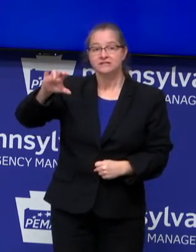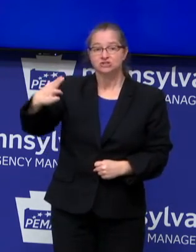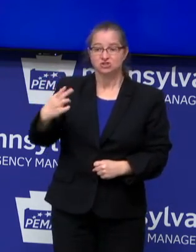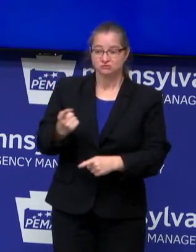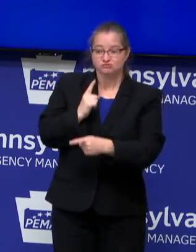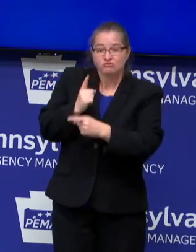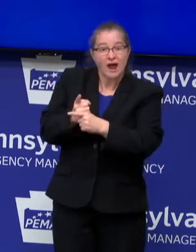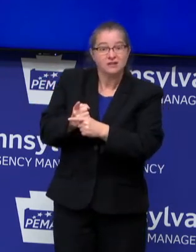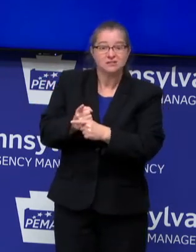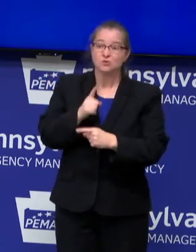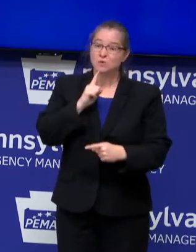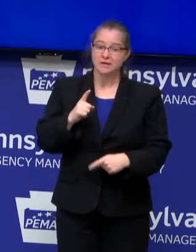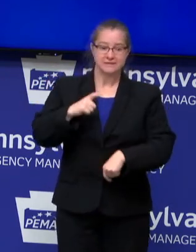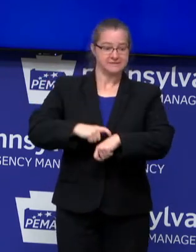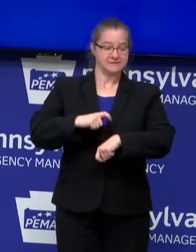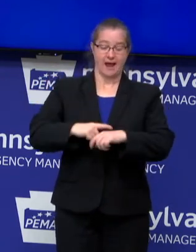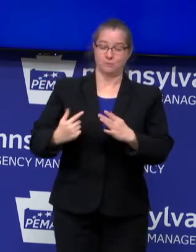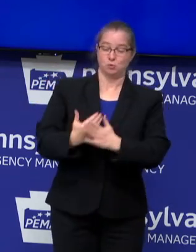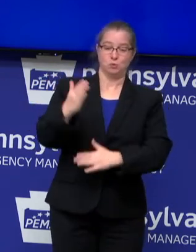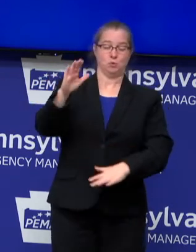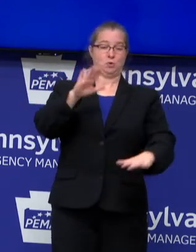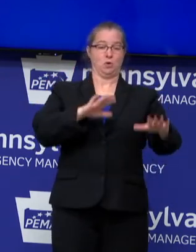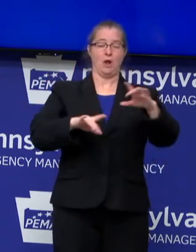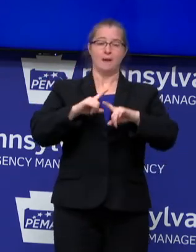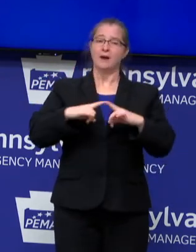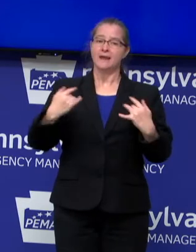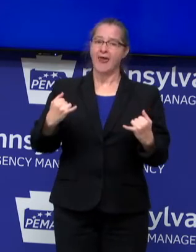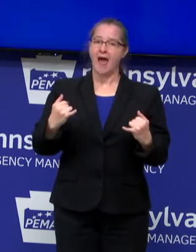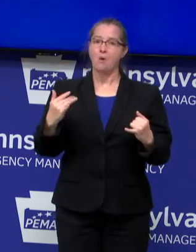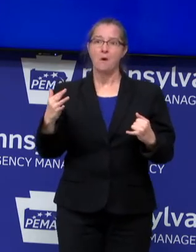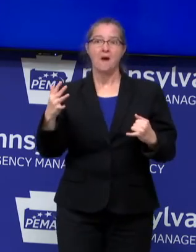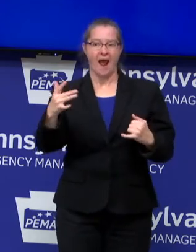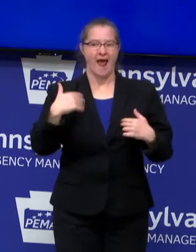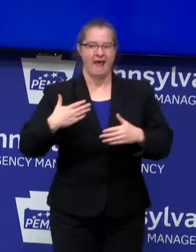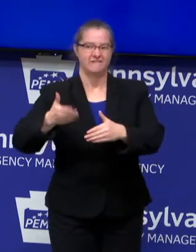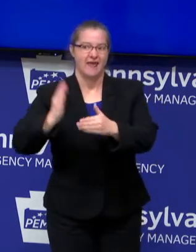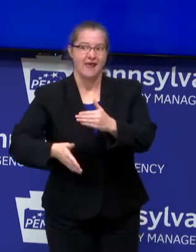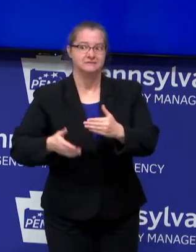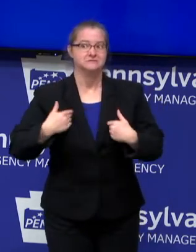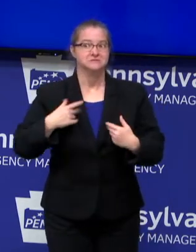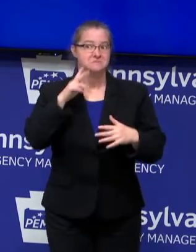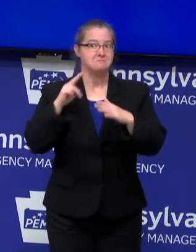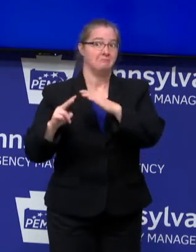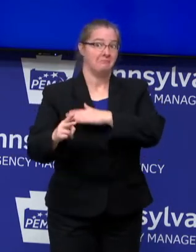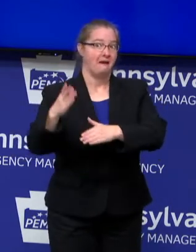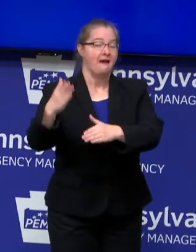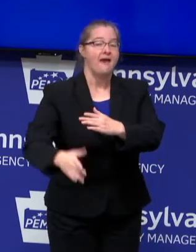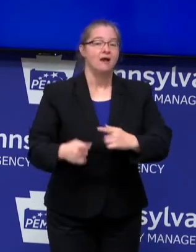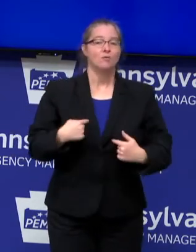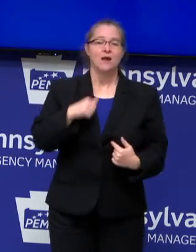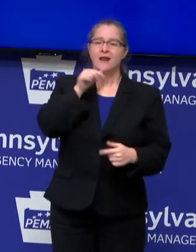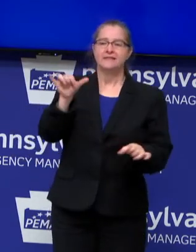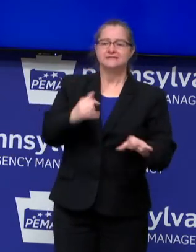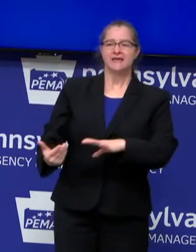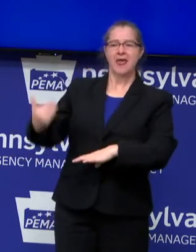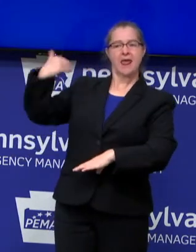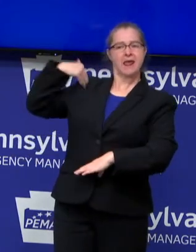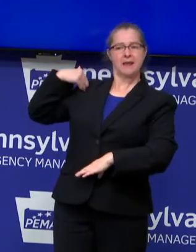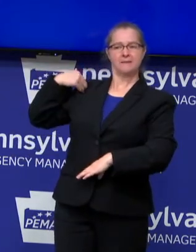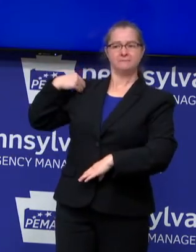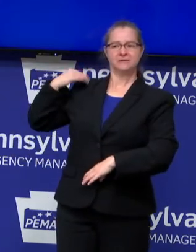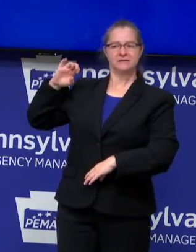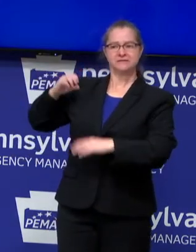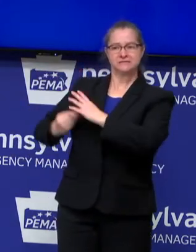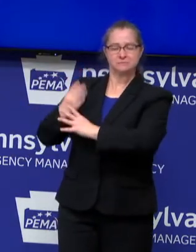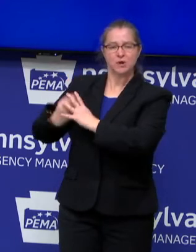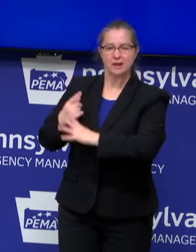there is light at the end of the tunnel. It's not like back in March. We know more about it. We're more prepared than ever. But this is something that we've got to